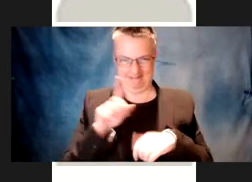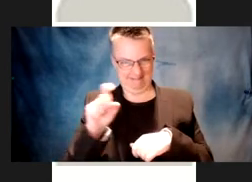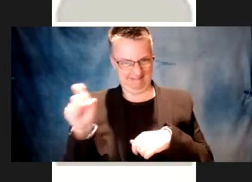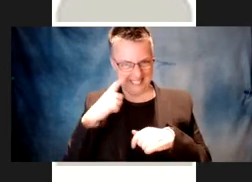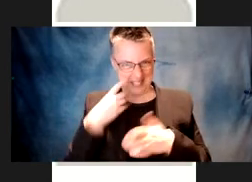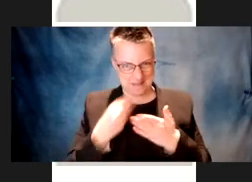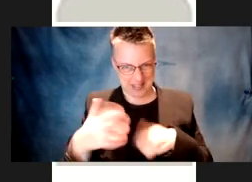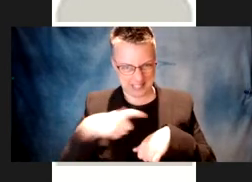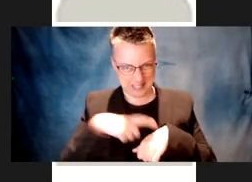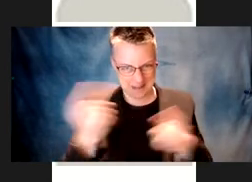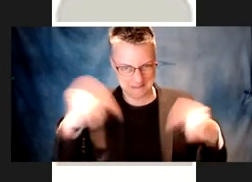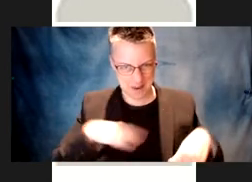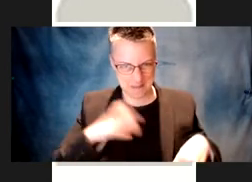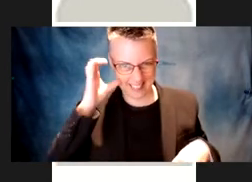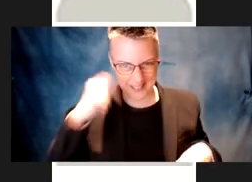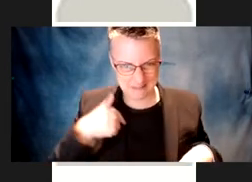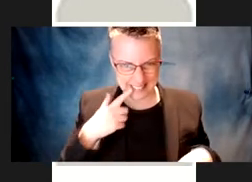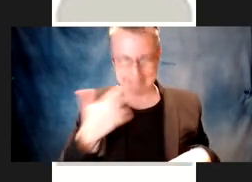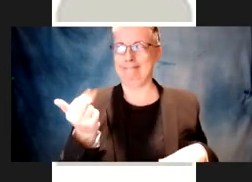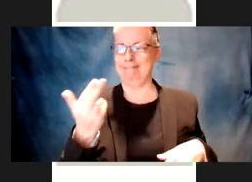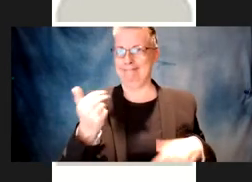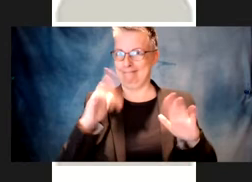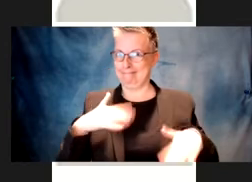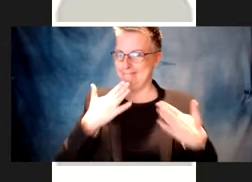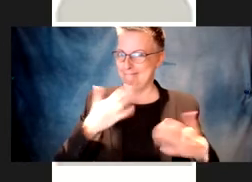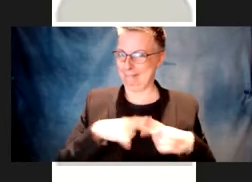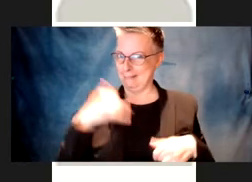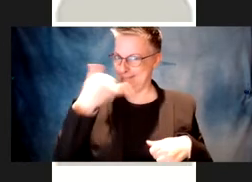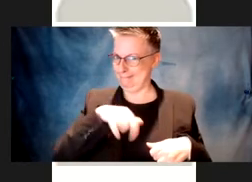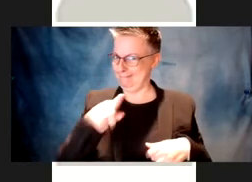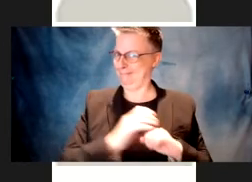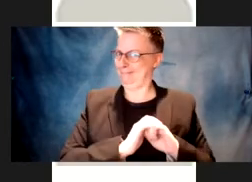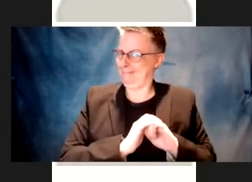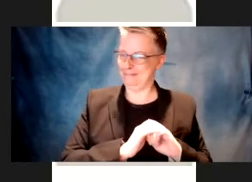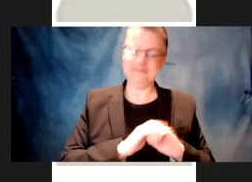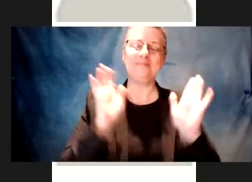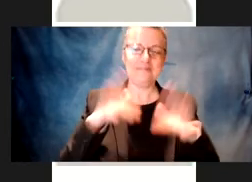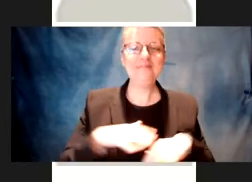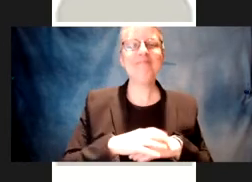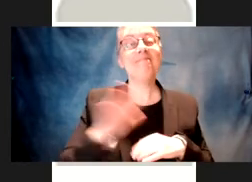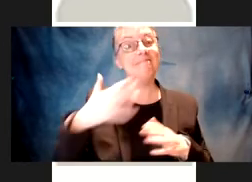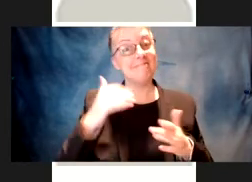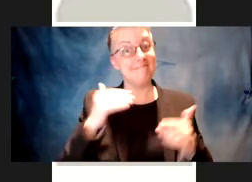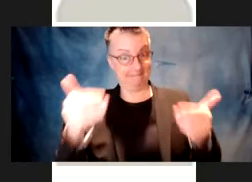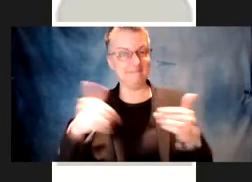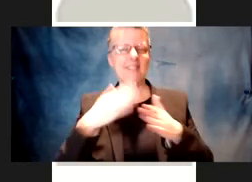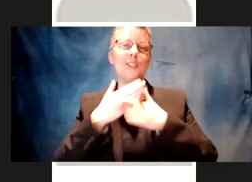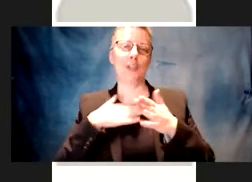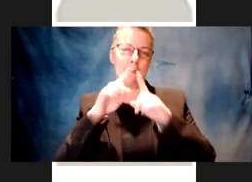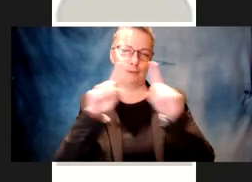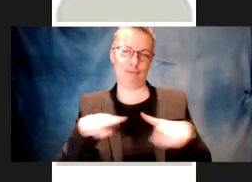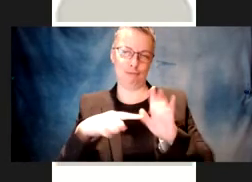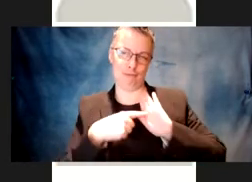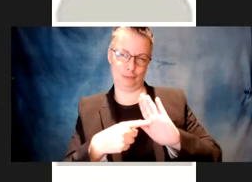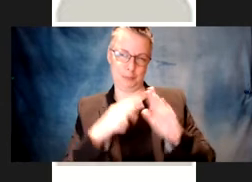be here. I see all these participants here. What are you doing with your time? You're here with me? I'm grateful.